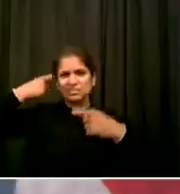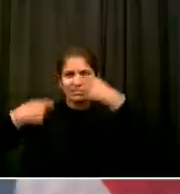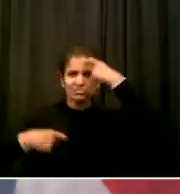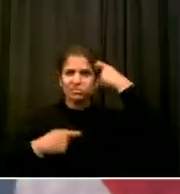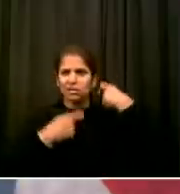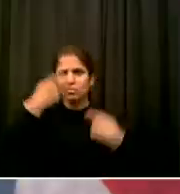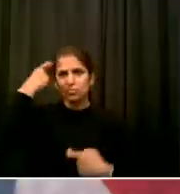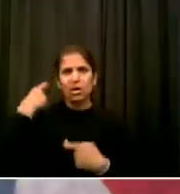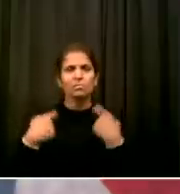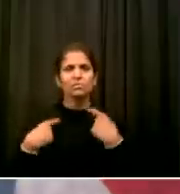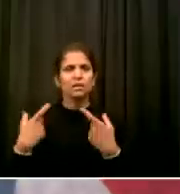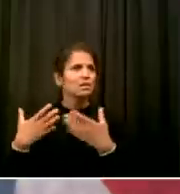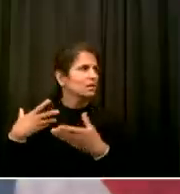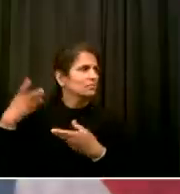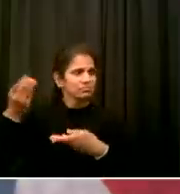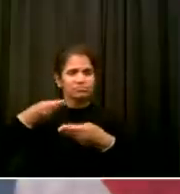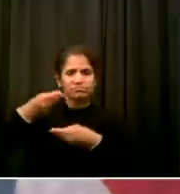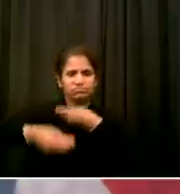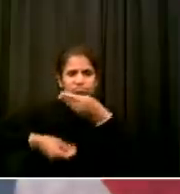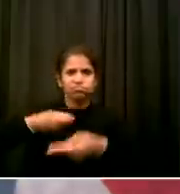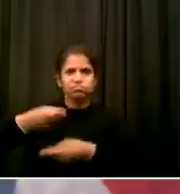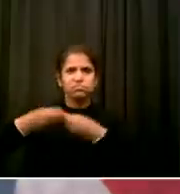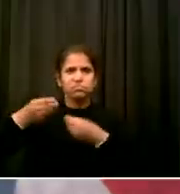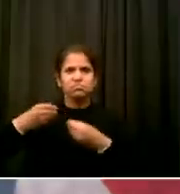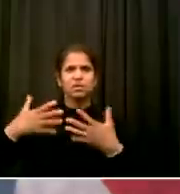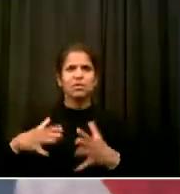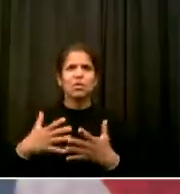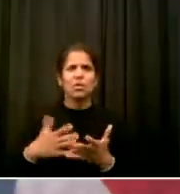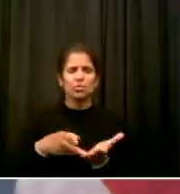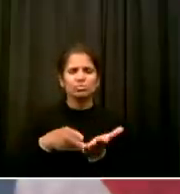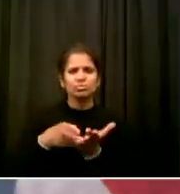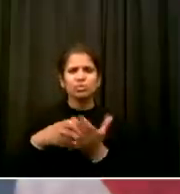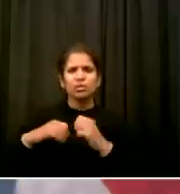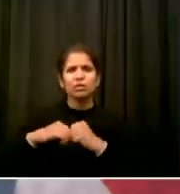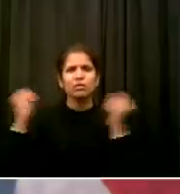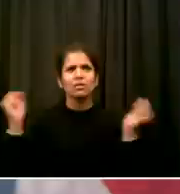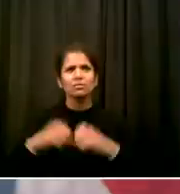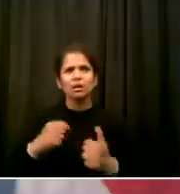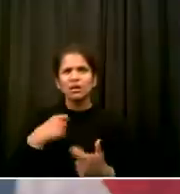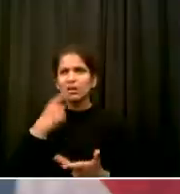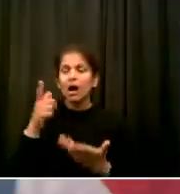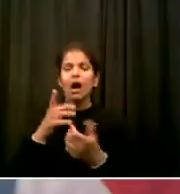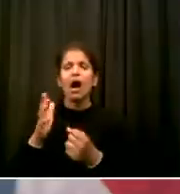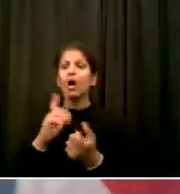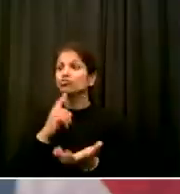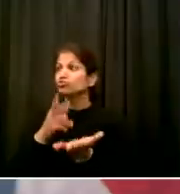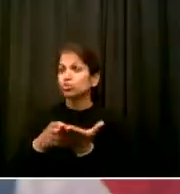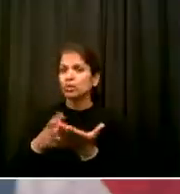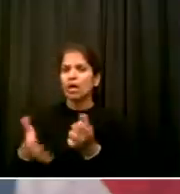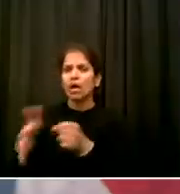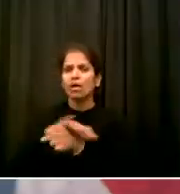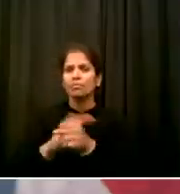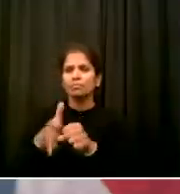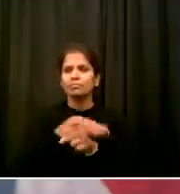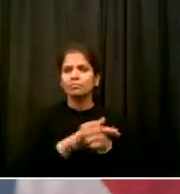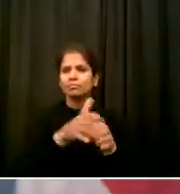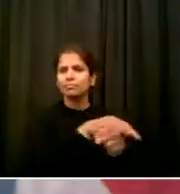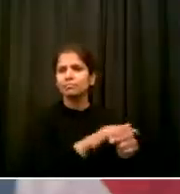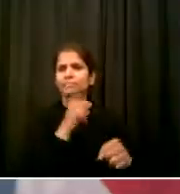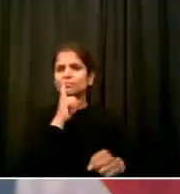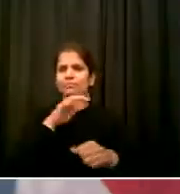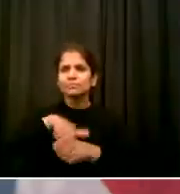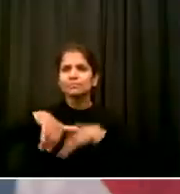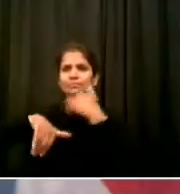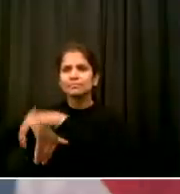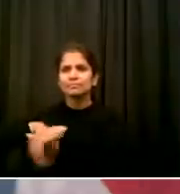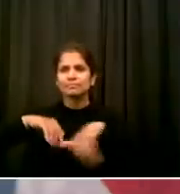a plague of half-truths That tangle and restrain all of us As Fannie Lou Hamer said None of us are